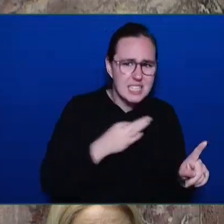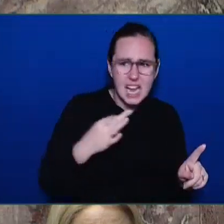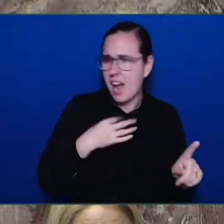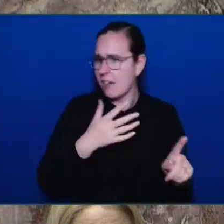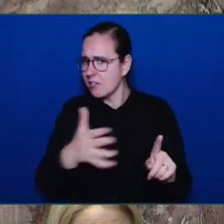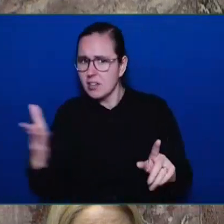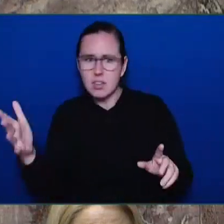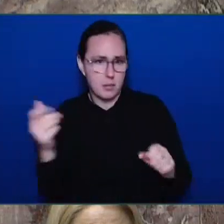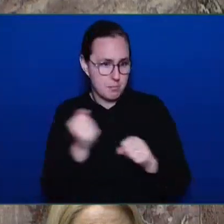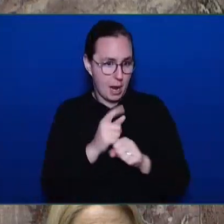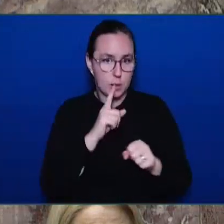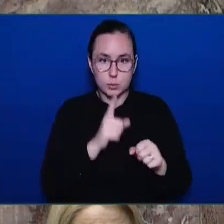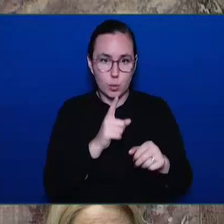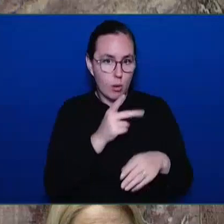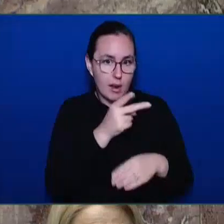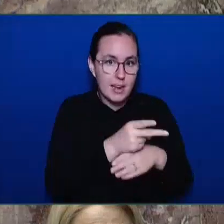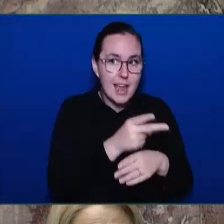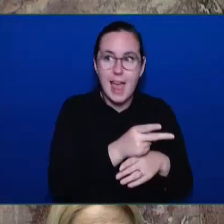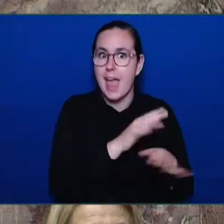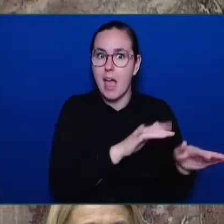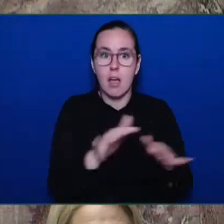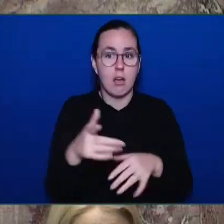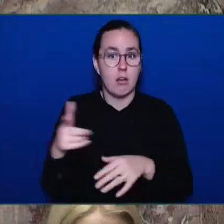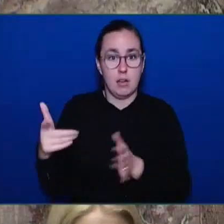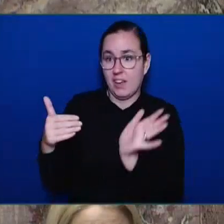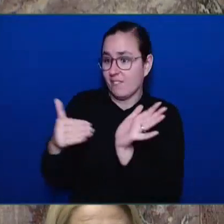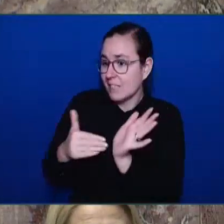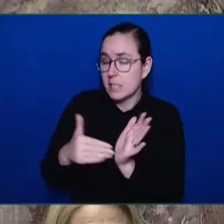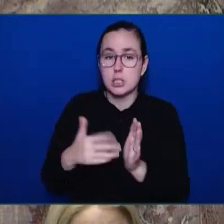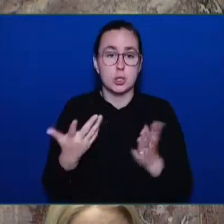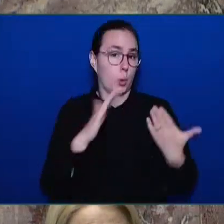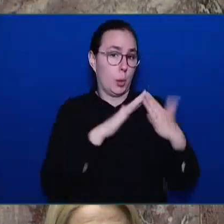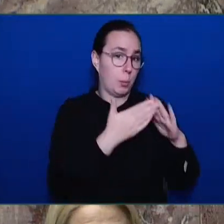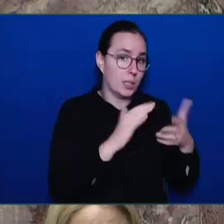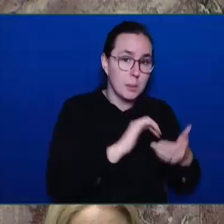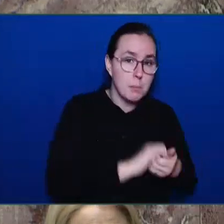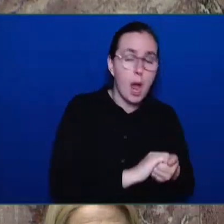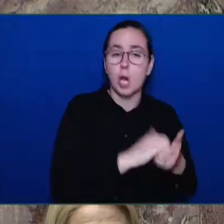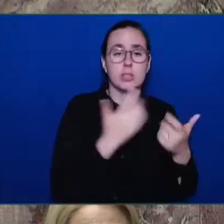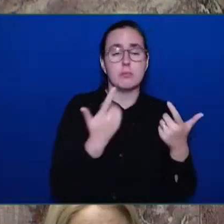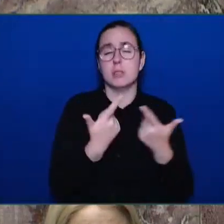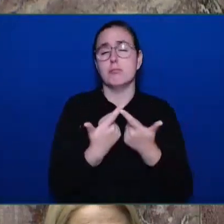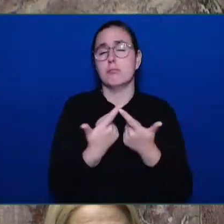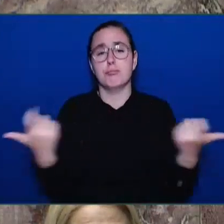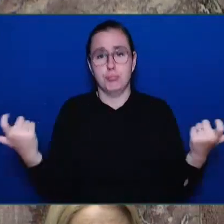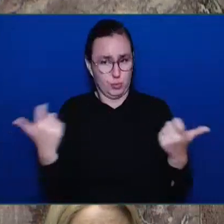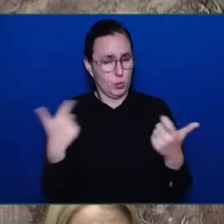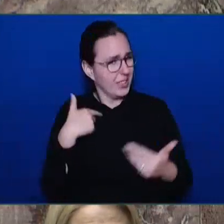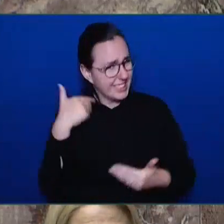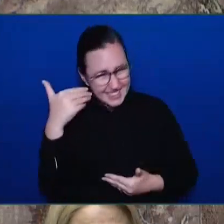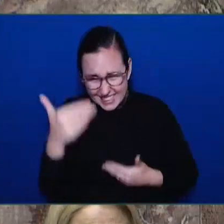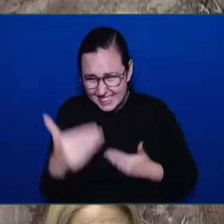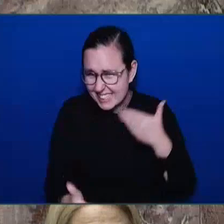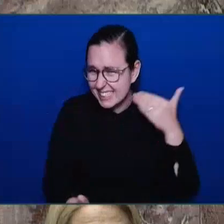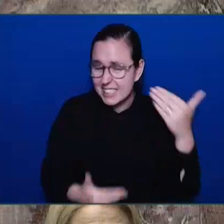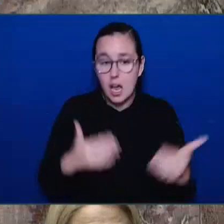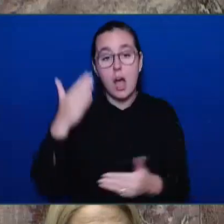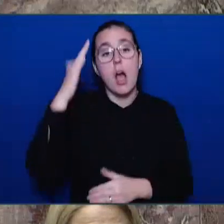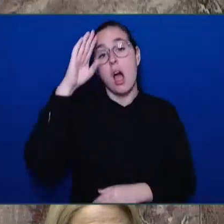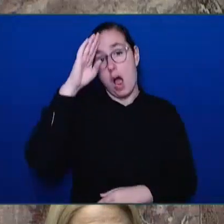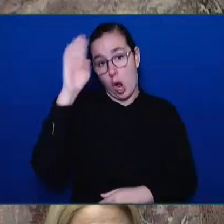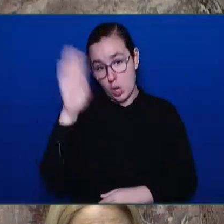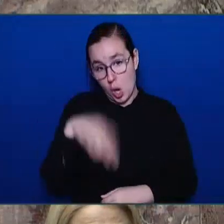to regain the ground that we lost due to the COVID pandemic. I will say that when it comes to where good ideas come from, there are good ideas